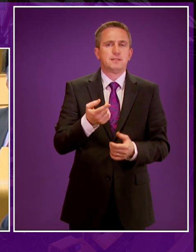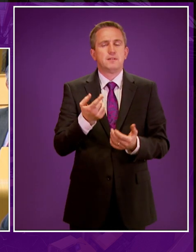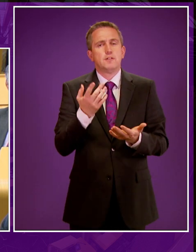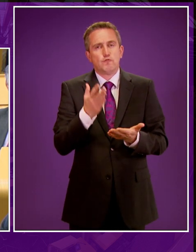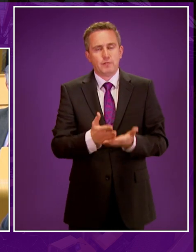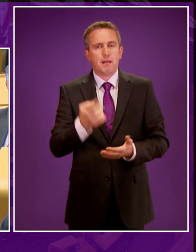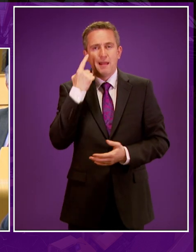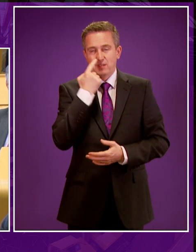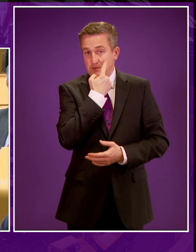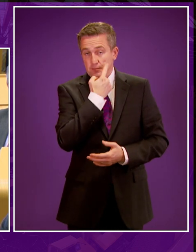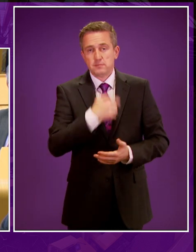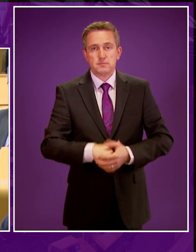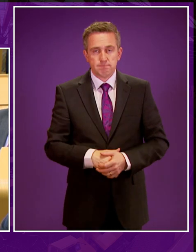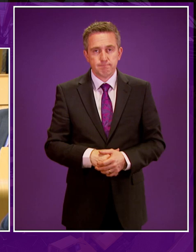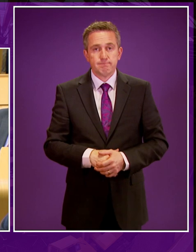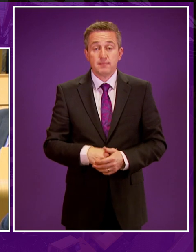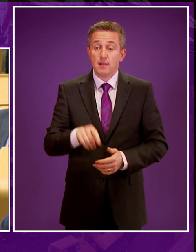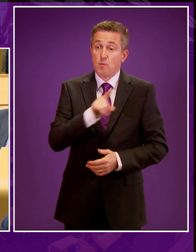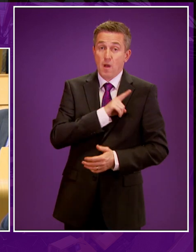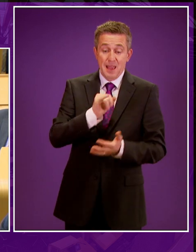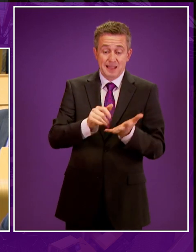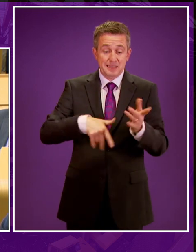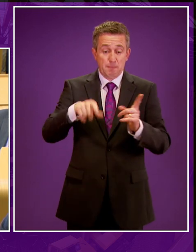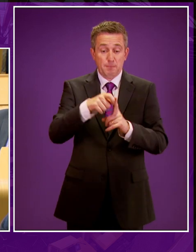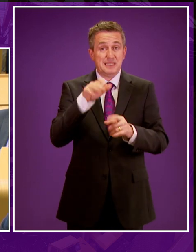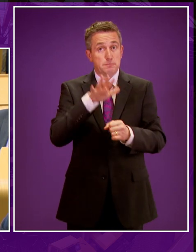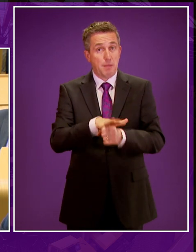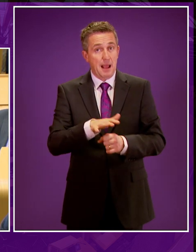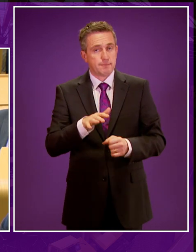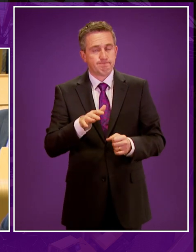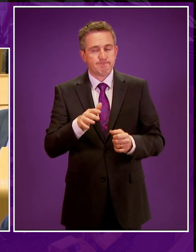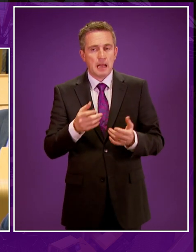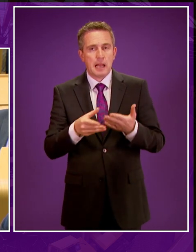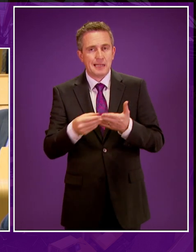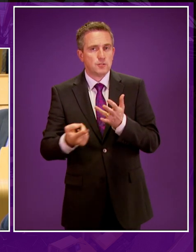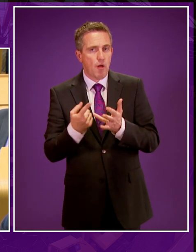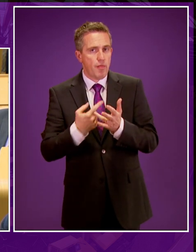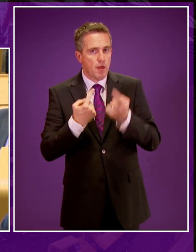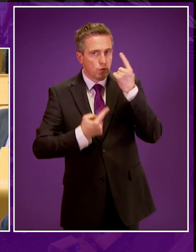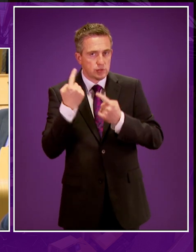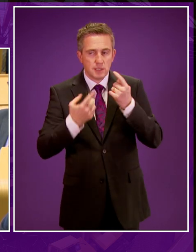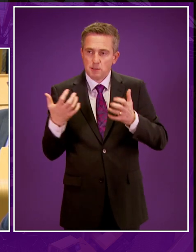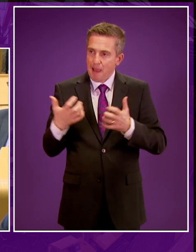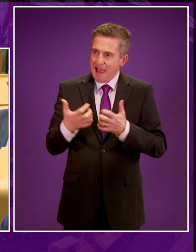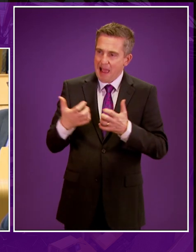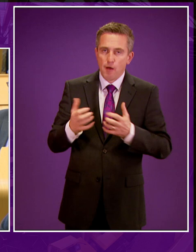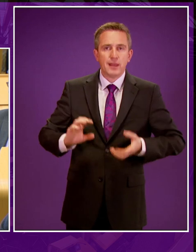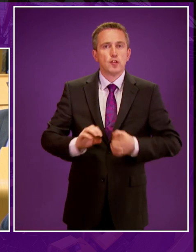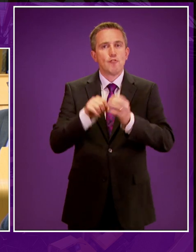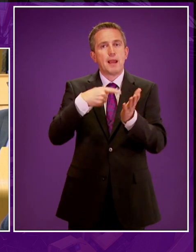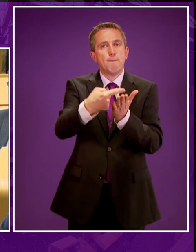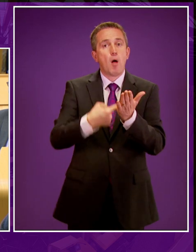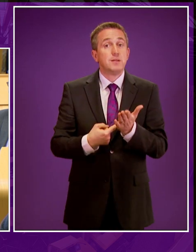fracking. This is why the S&P's ban of fracking gives rise to wider concerns about how this government makes policy.